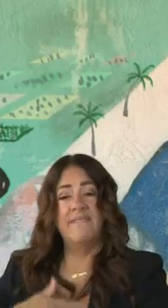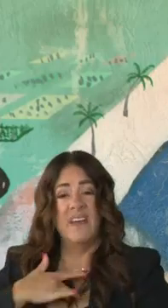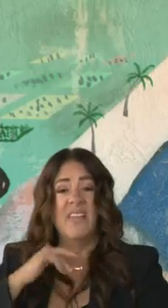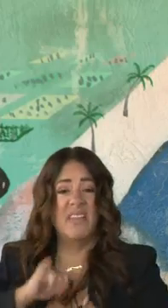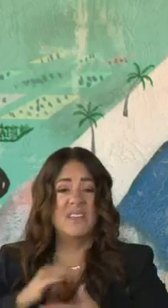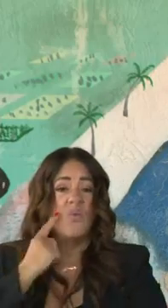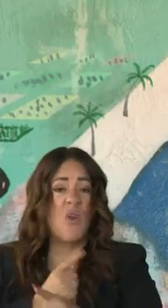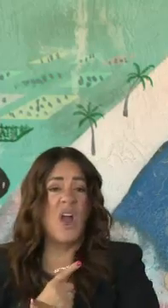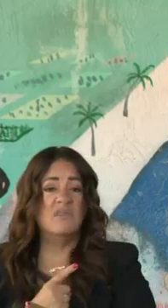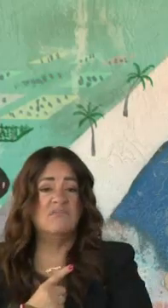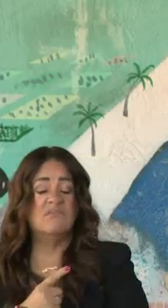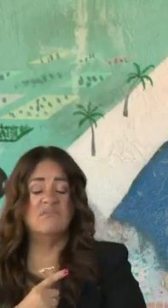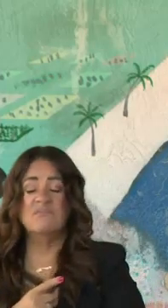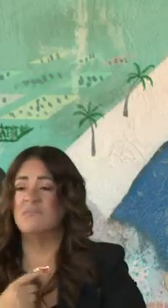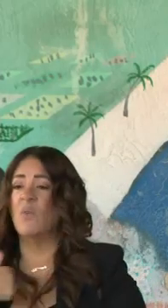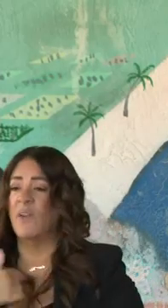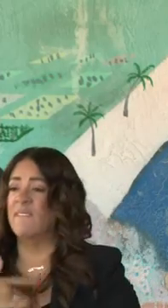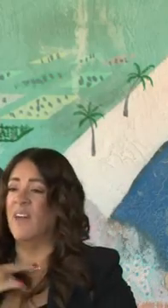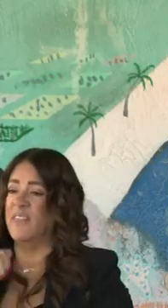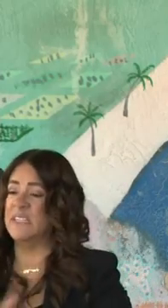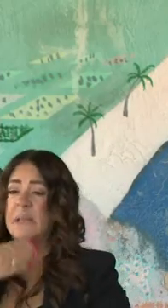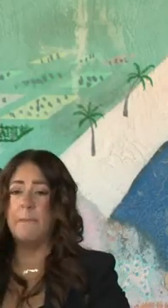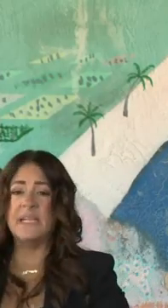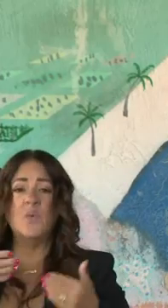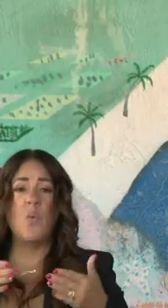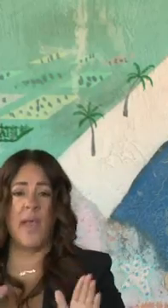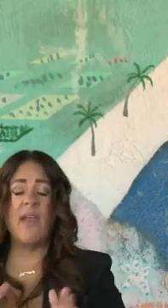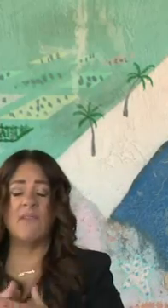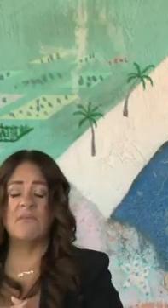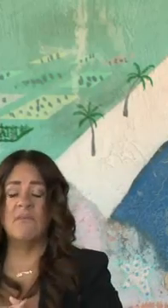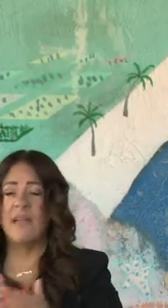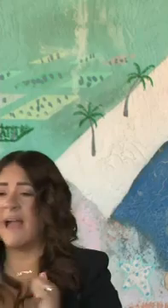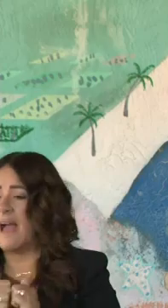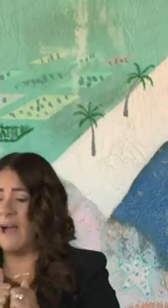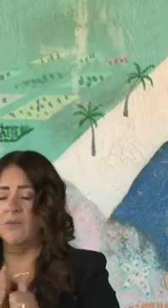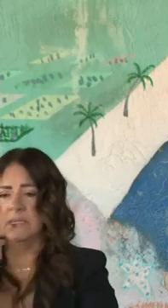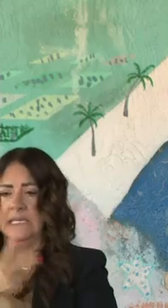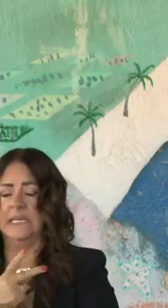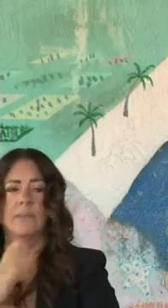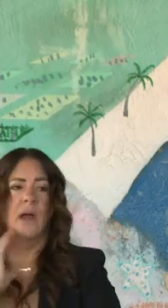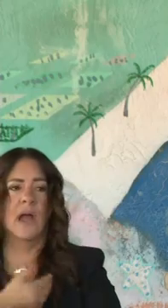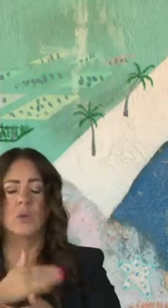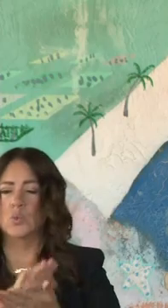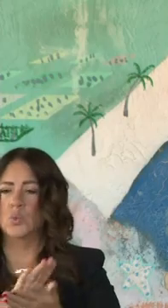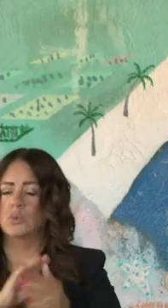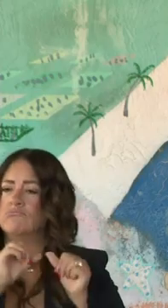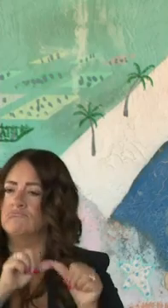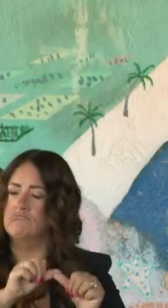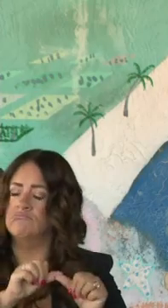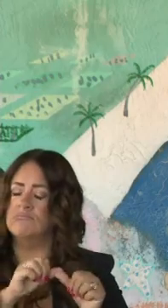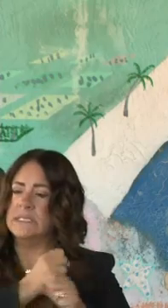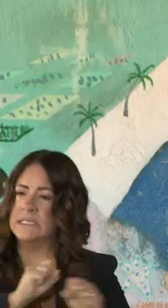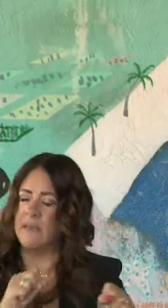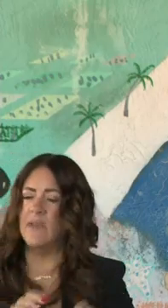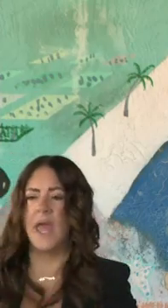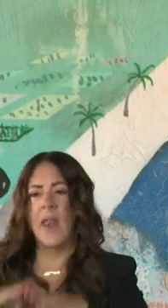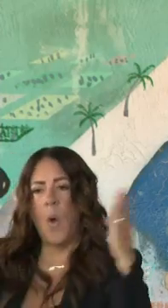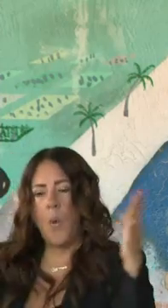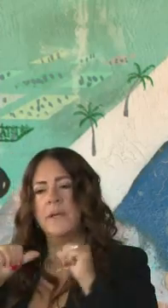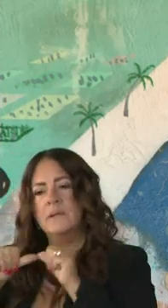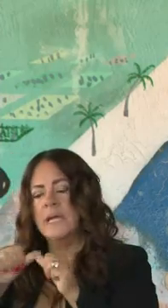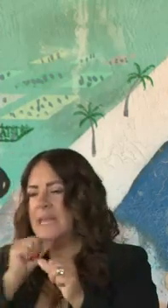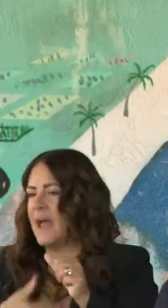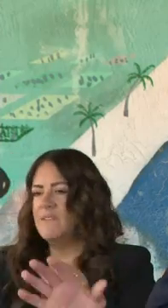do, and we think this is a sustainable way to keeping our schools open and to address the number one